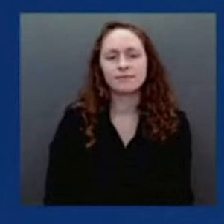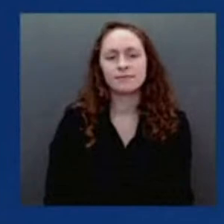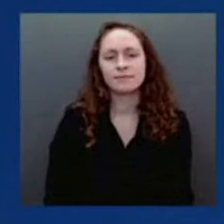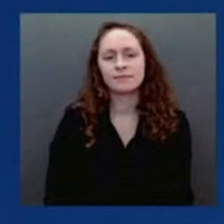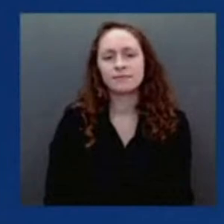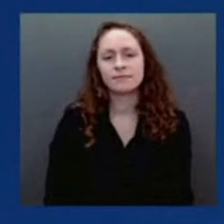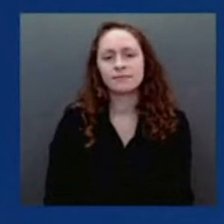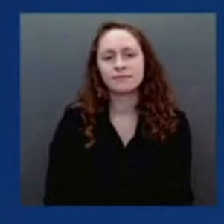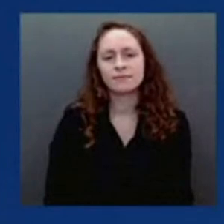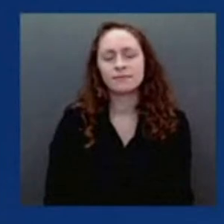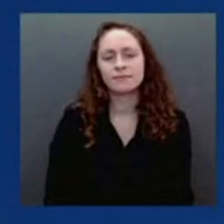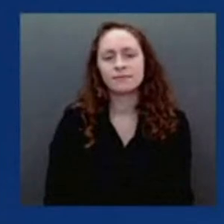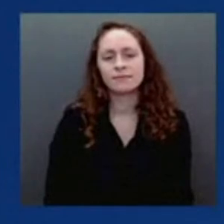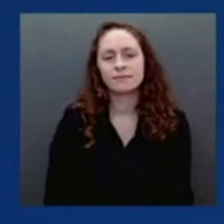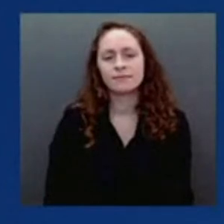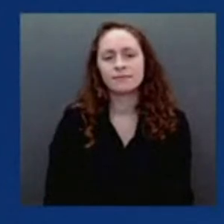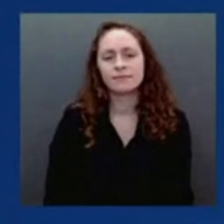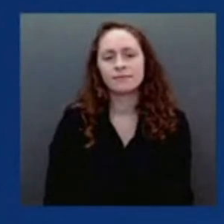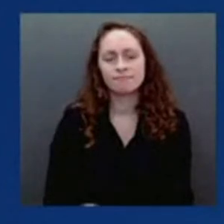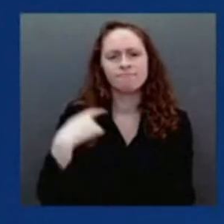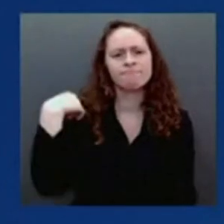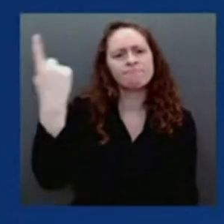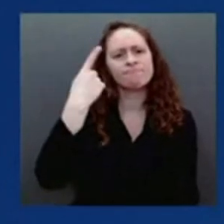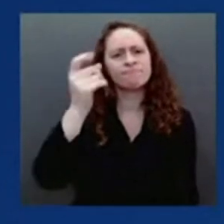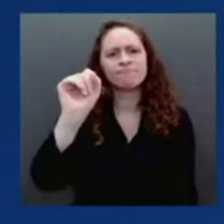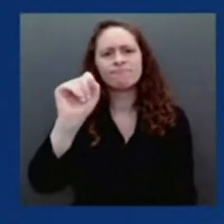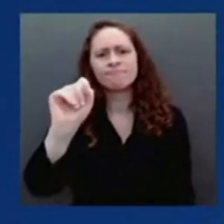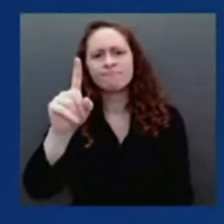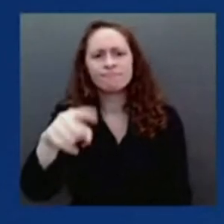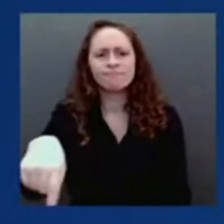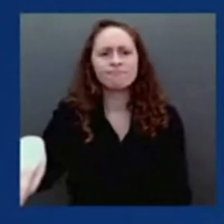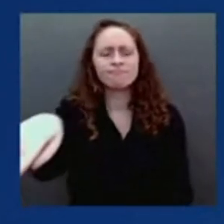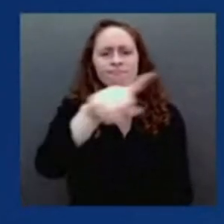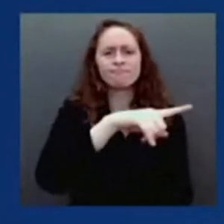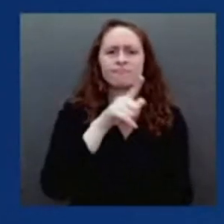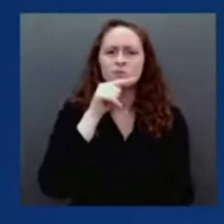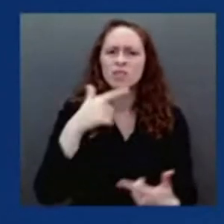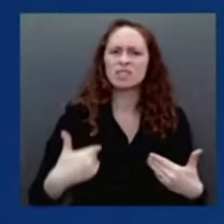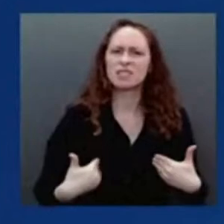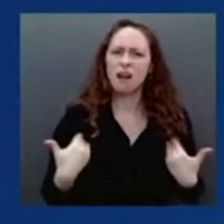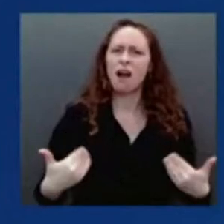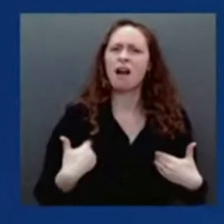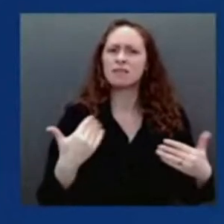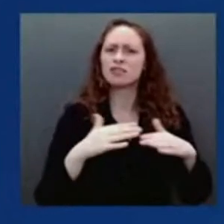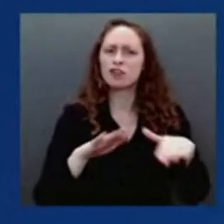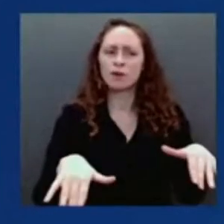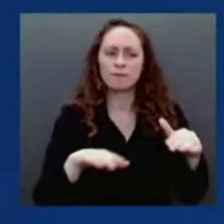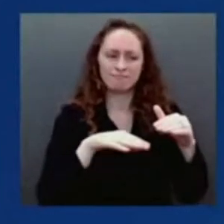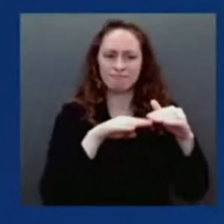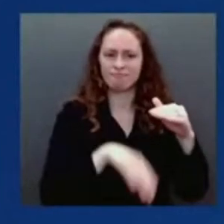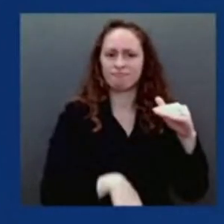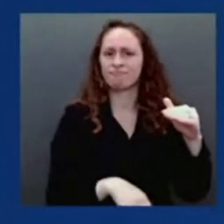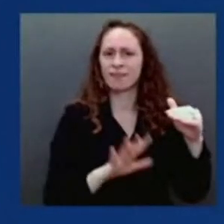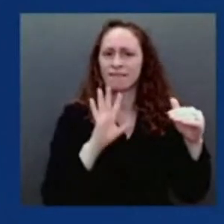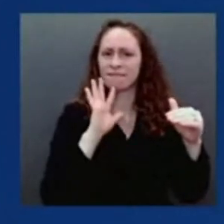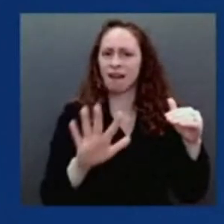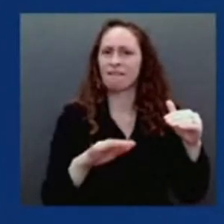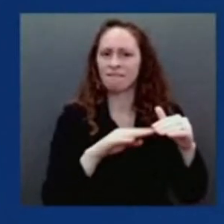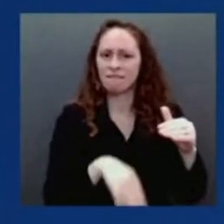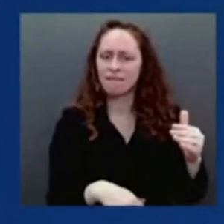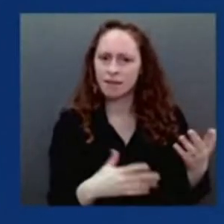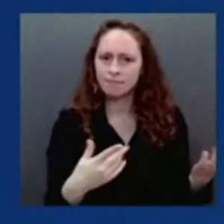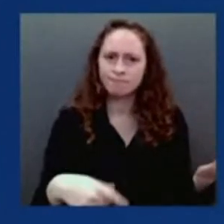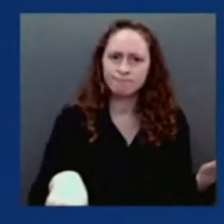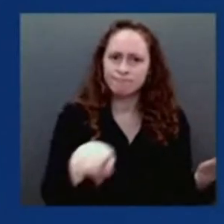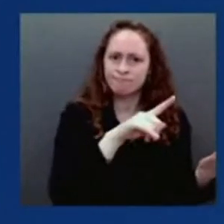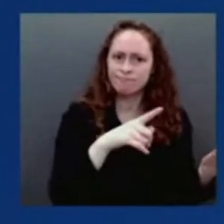four and younger. Any updates on when we will hear from Pfizer on data? I think you talked about